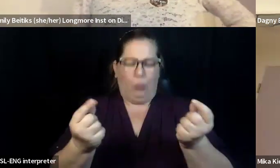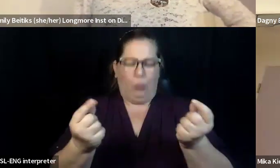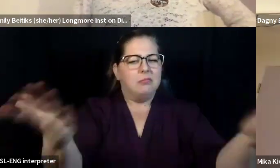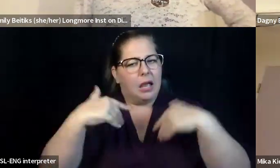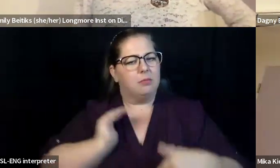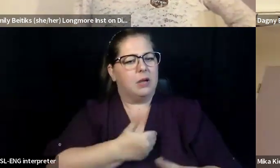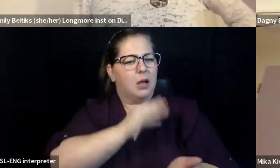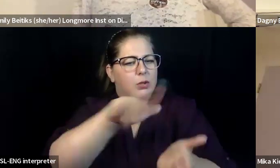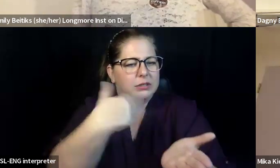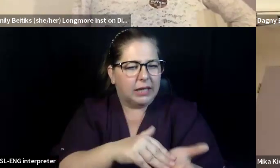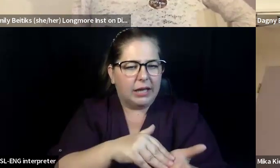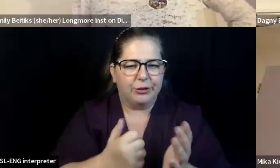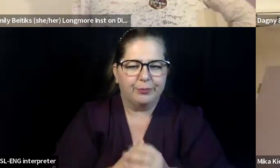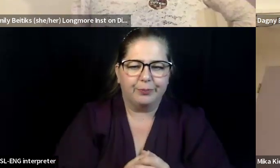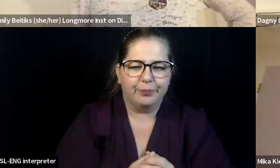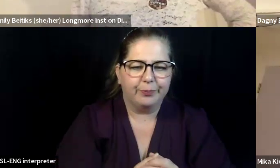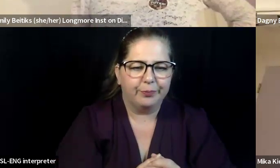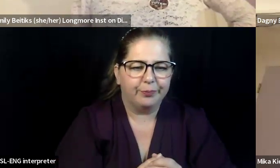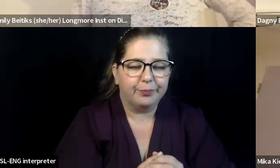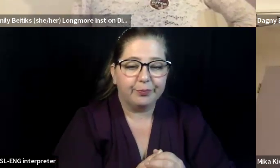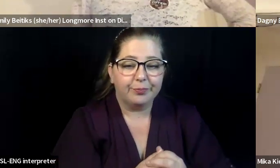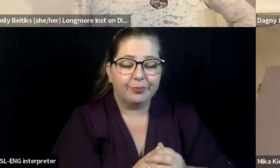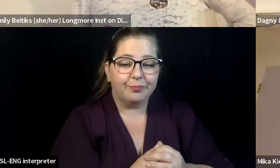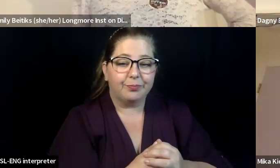Um, and we had another hand raised from Zach.